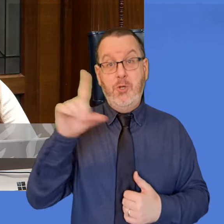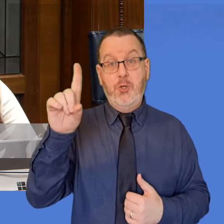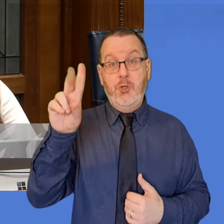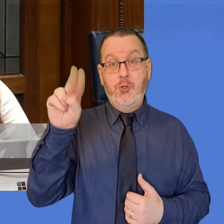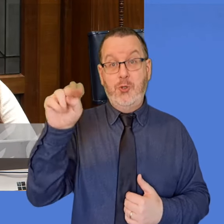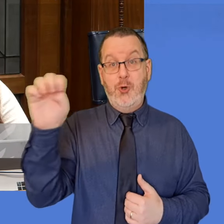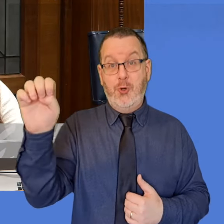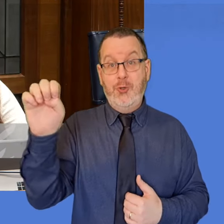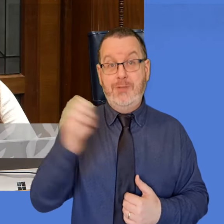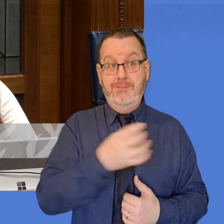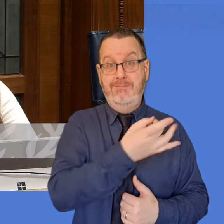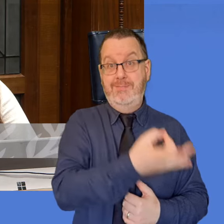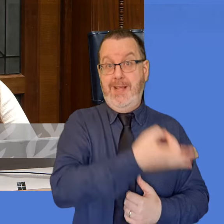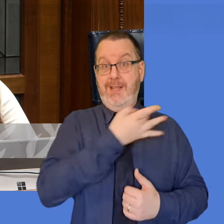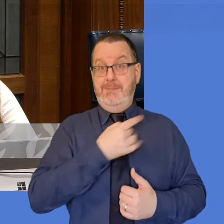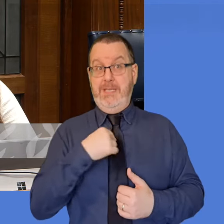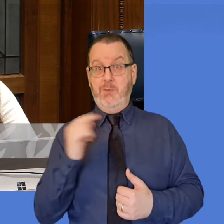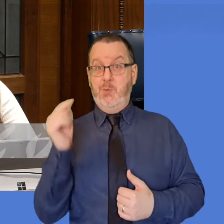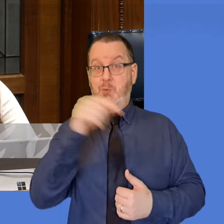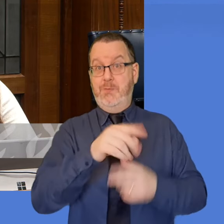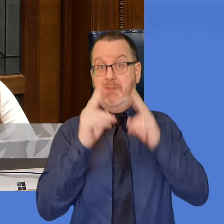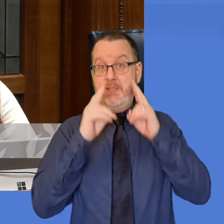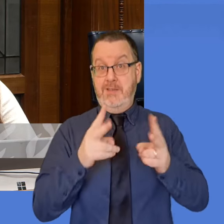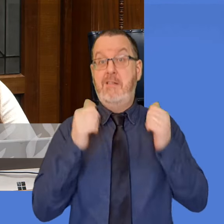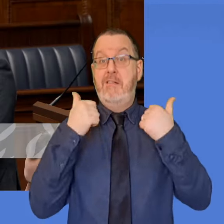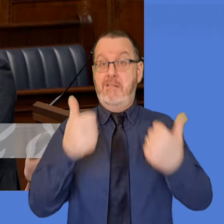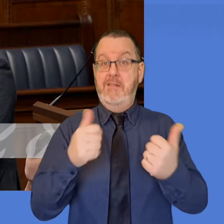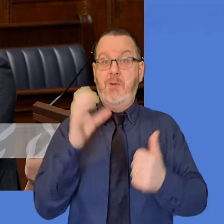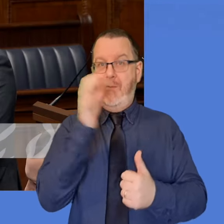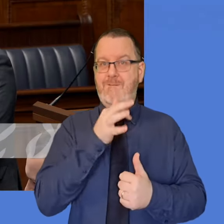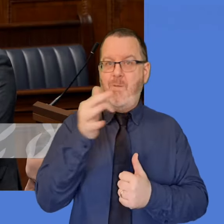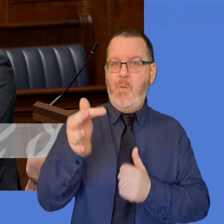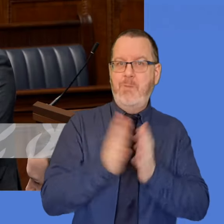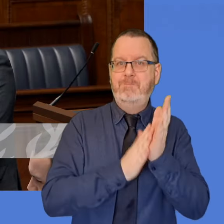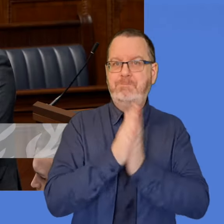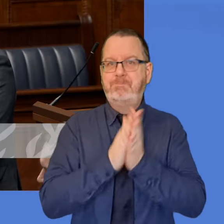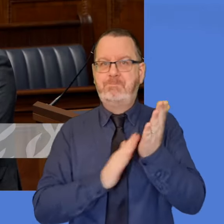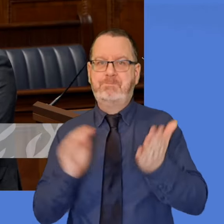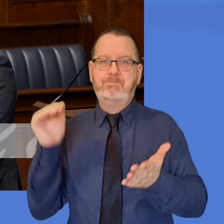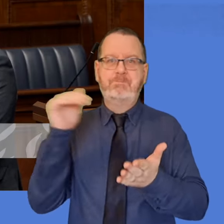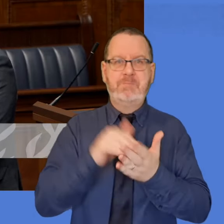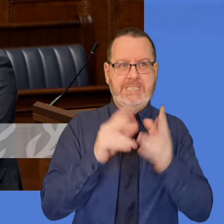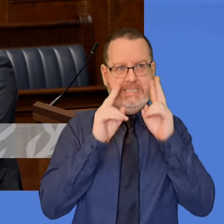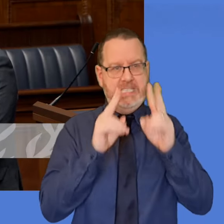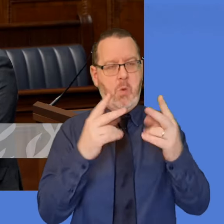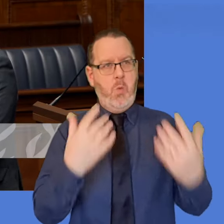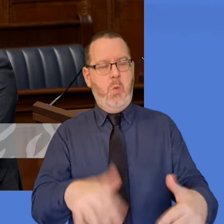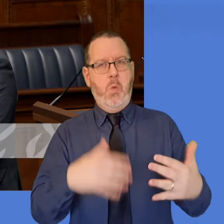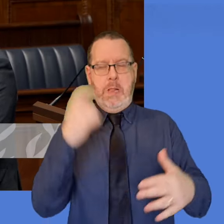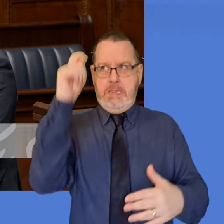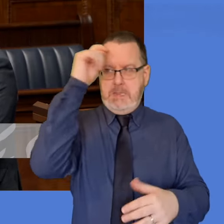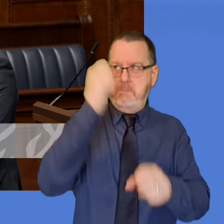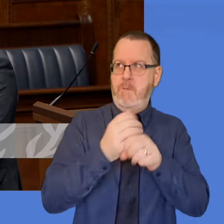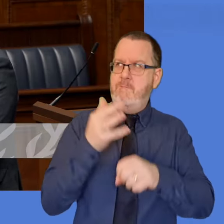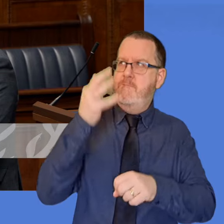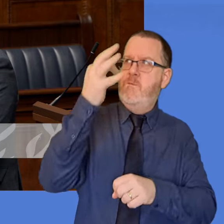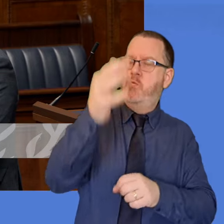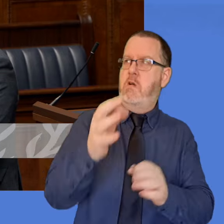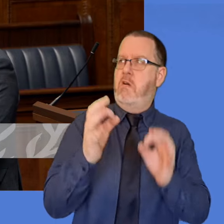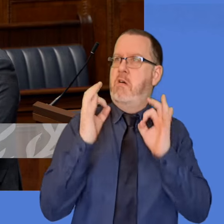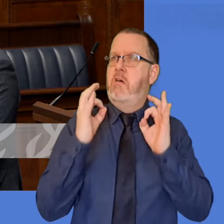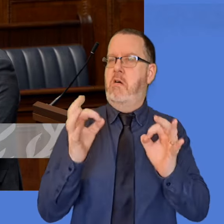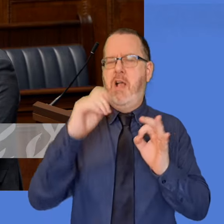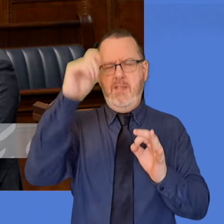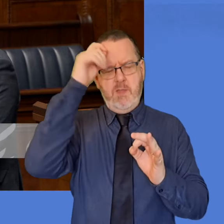seeing that and to see the potential, because I think this absolutely could be a game-changer and bring significant